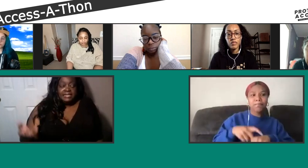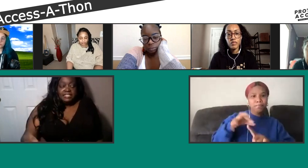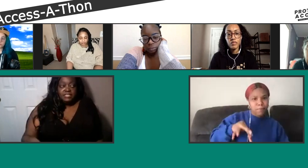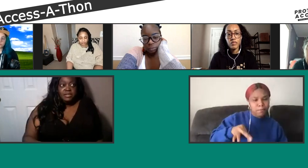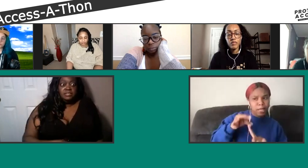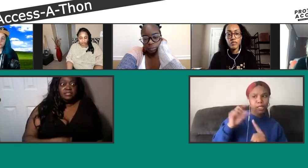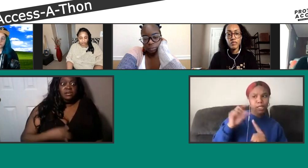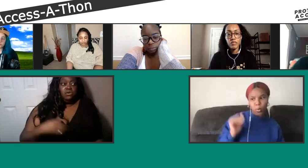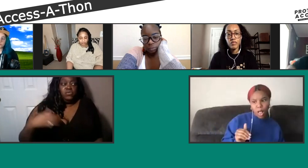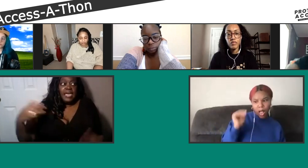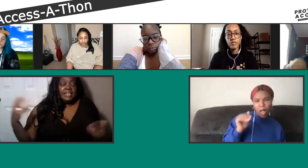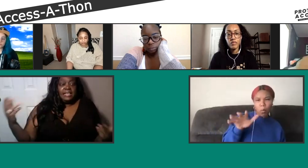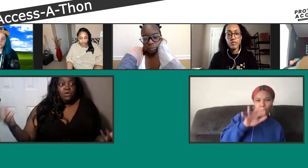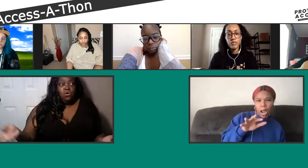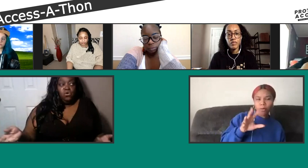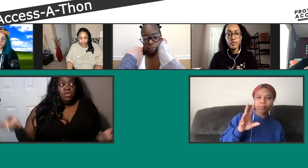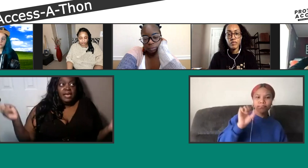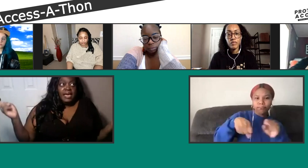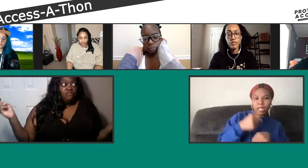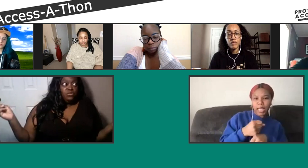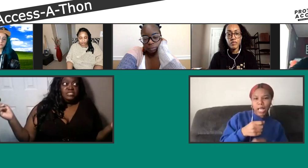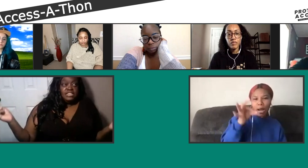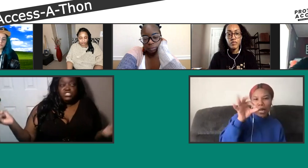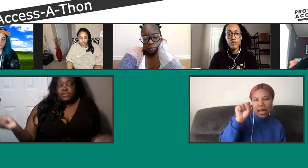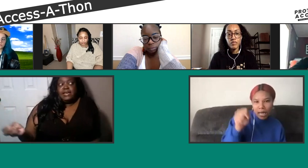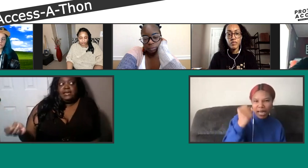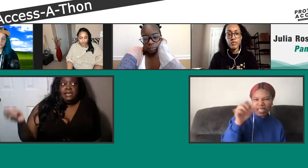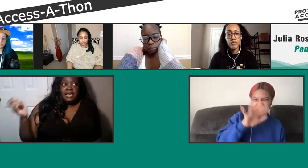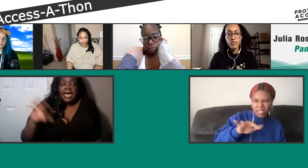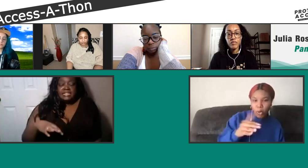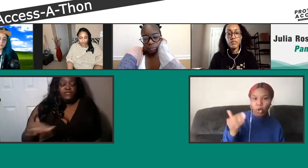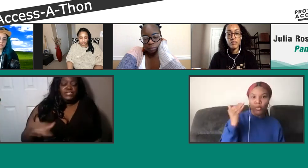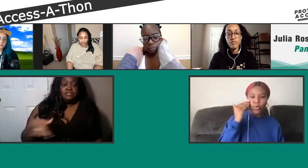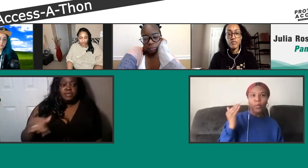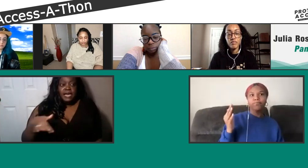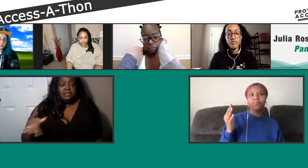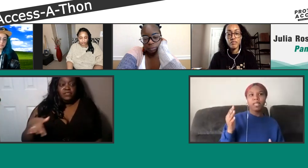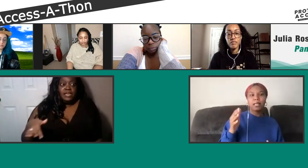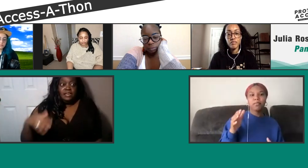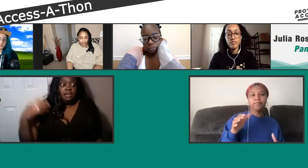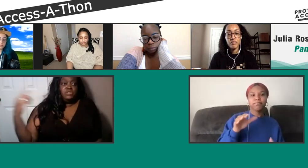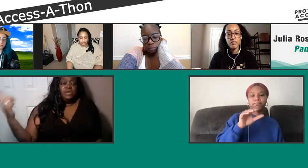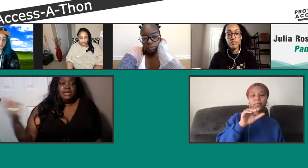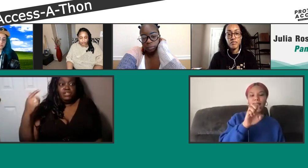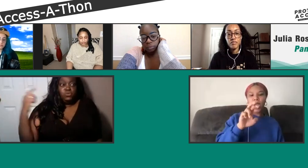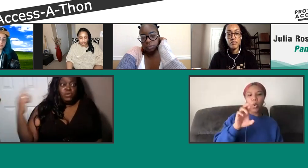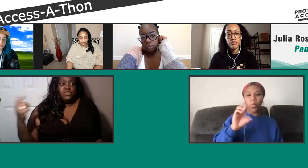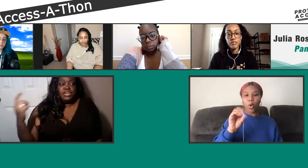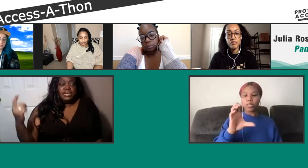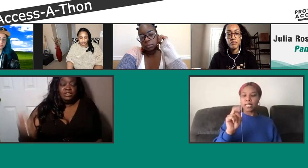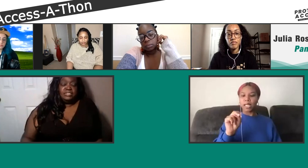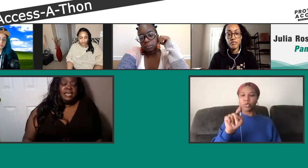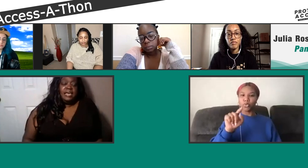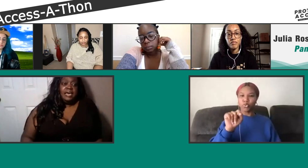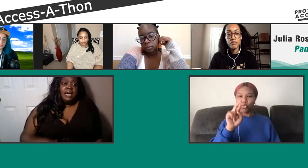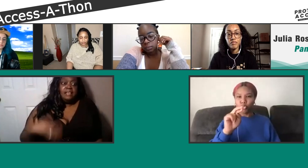90s, because, you know, they had that whole Afrocentric activism kind of thing that comes around every 20, 30